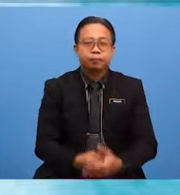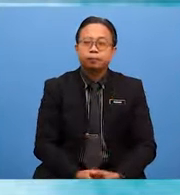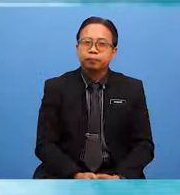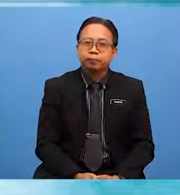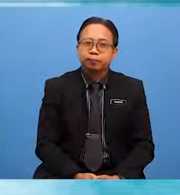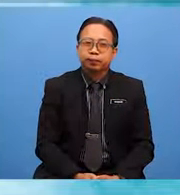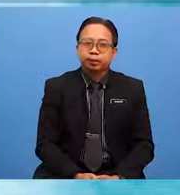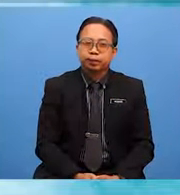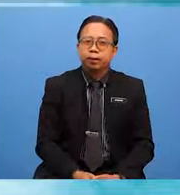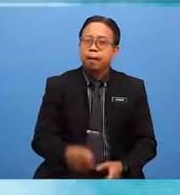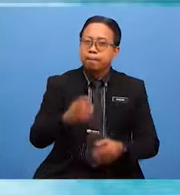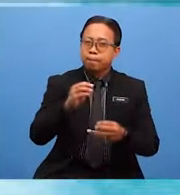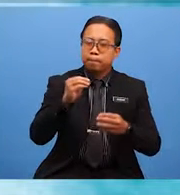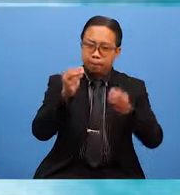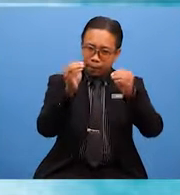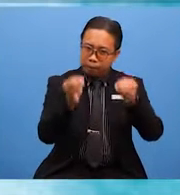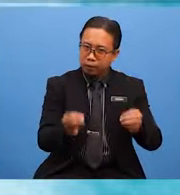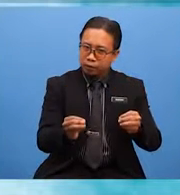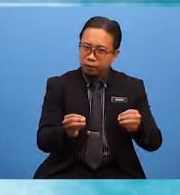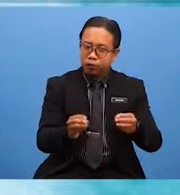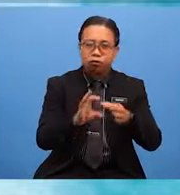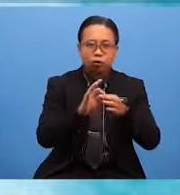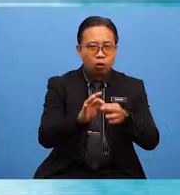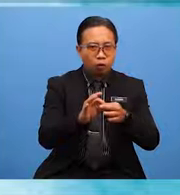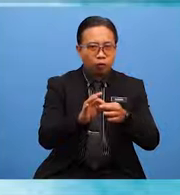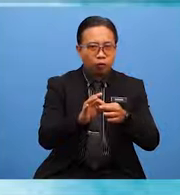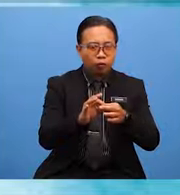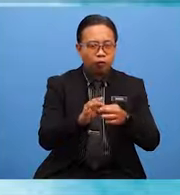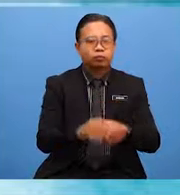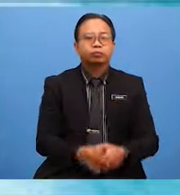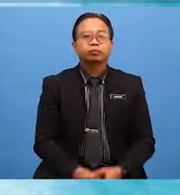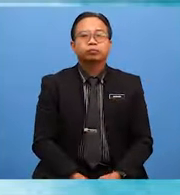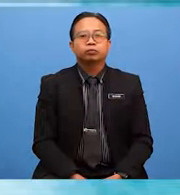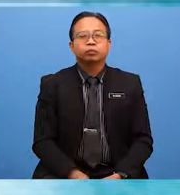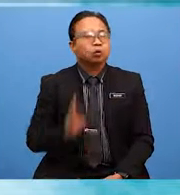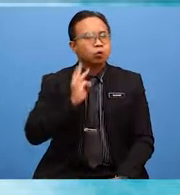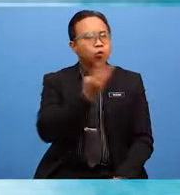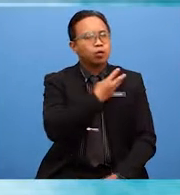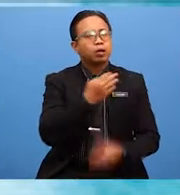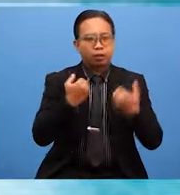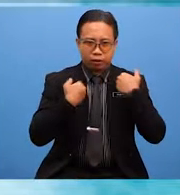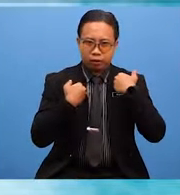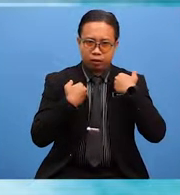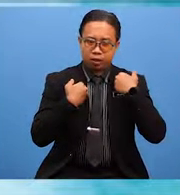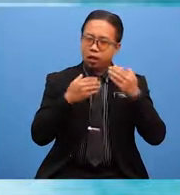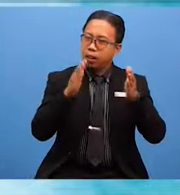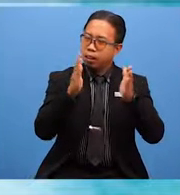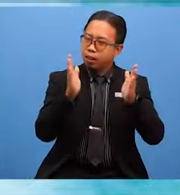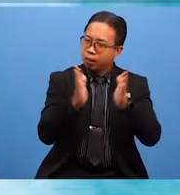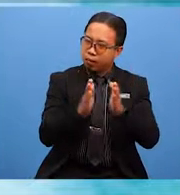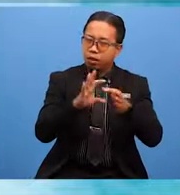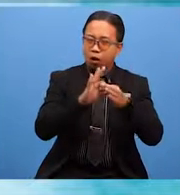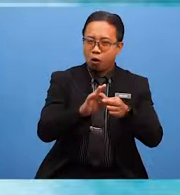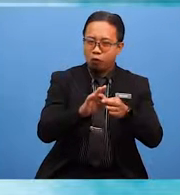Anticipation by the members and non-members was overwhelming and we even had to limit the number of